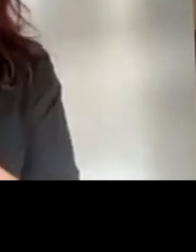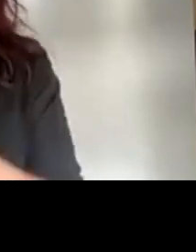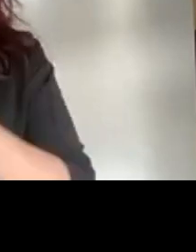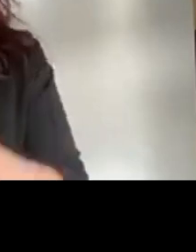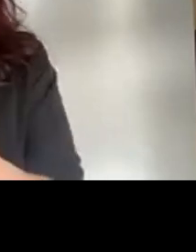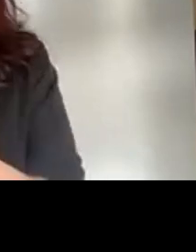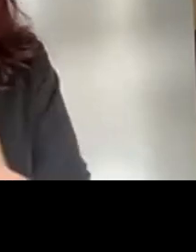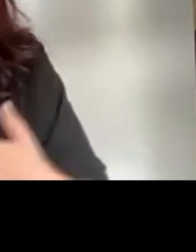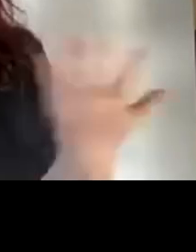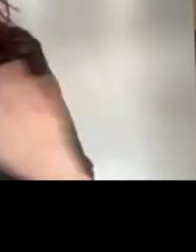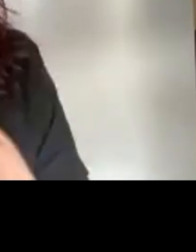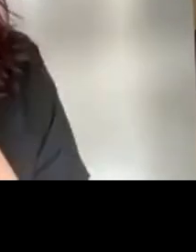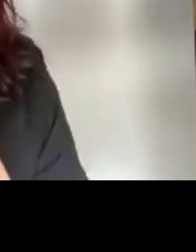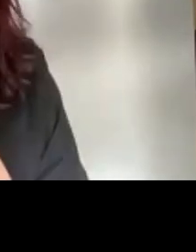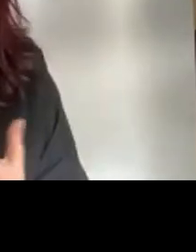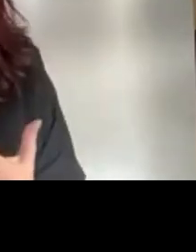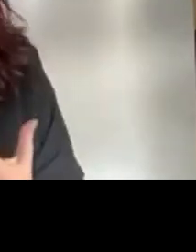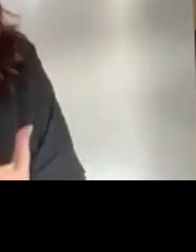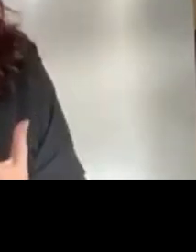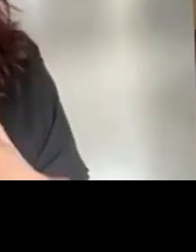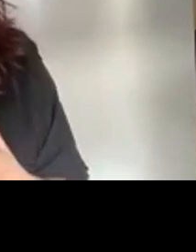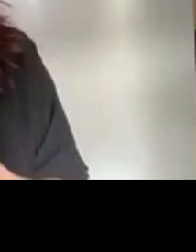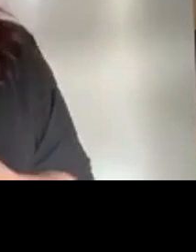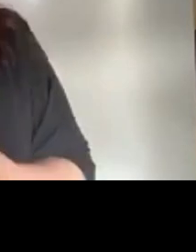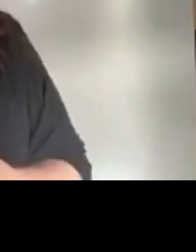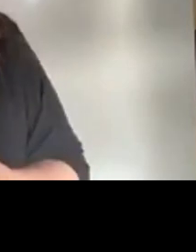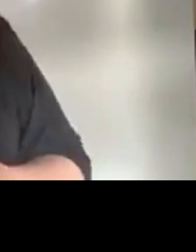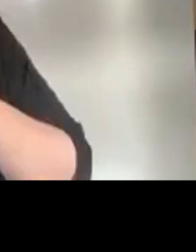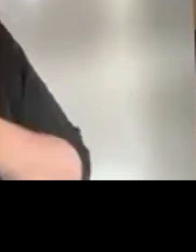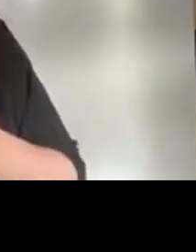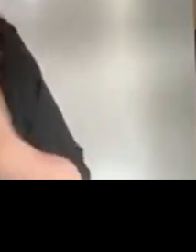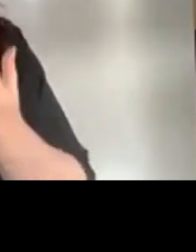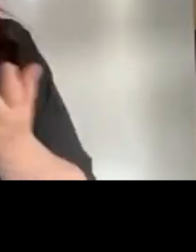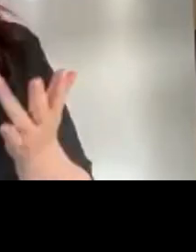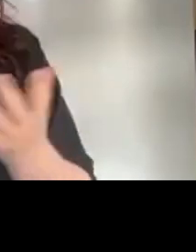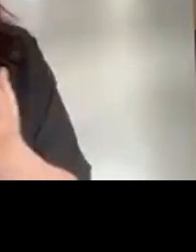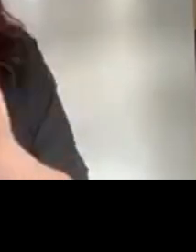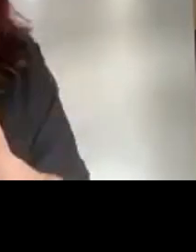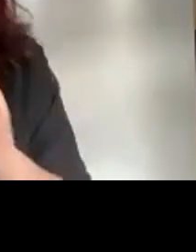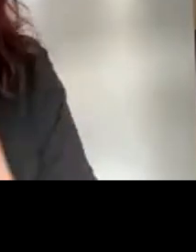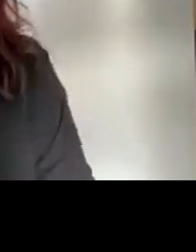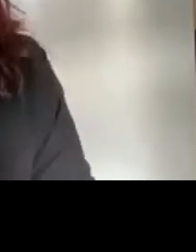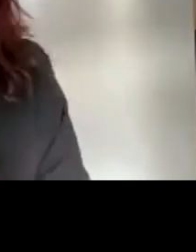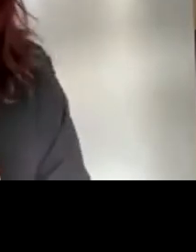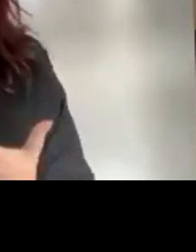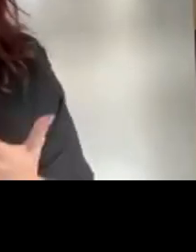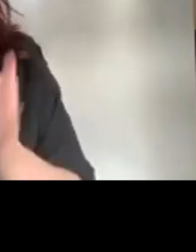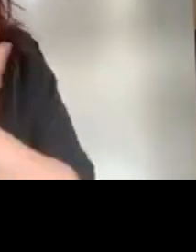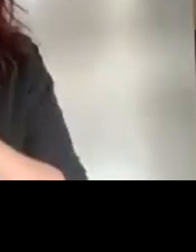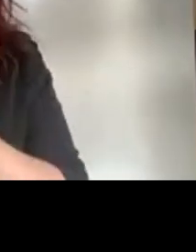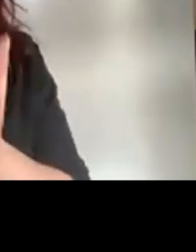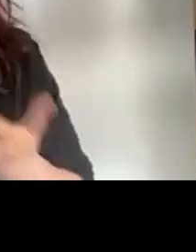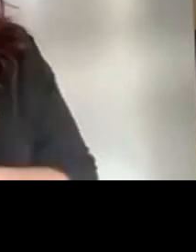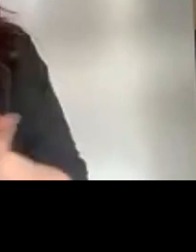any comments you want other people that are attending the webinar can answer those questions perhaps that's what it's all